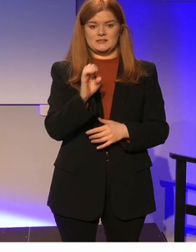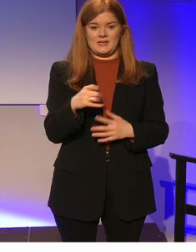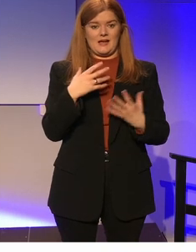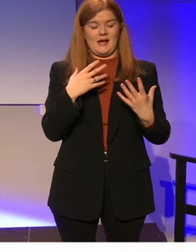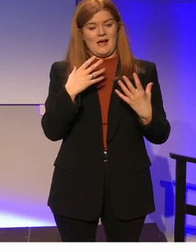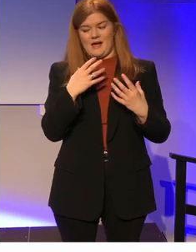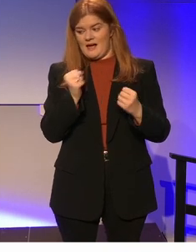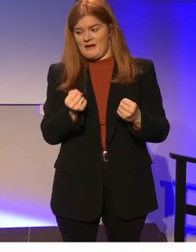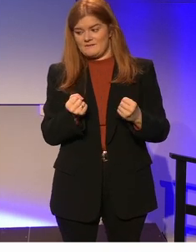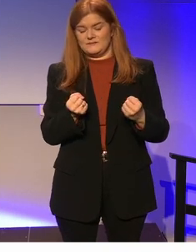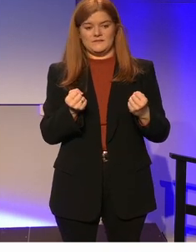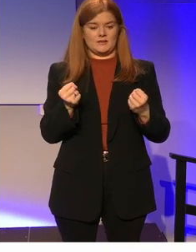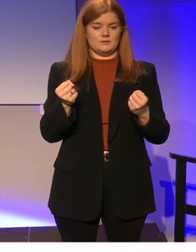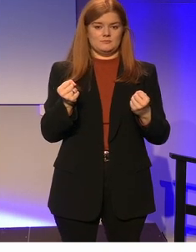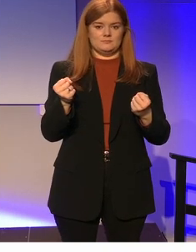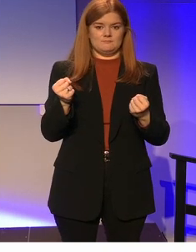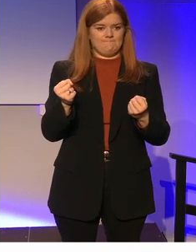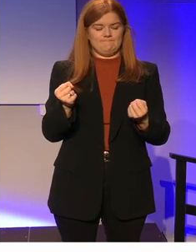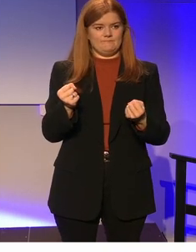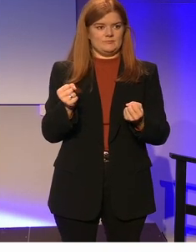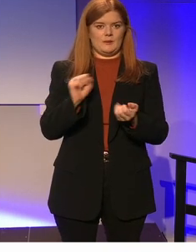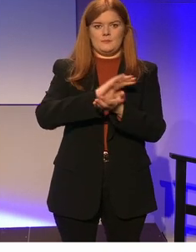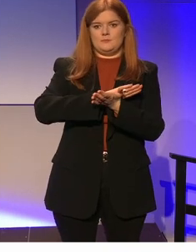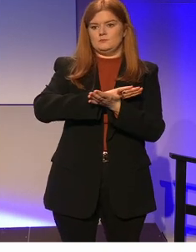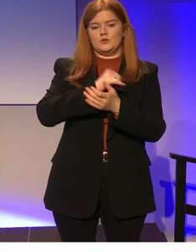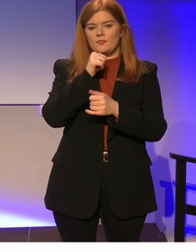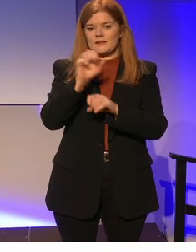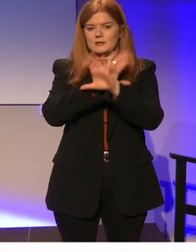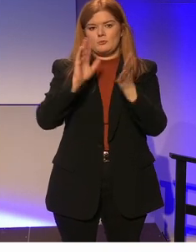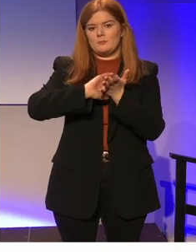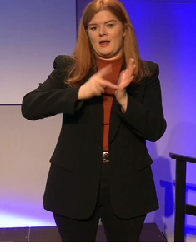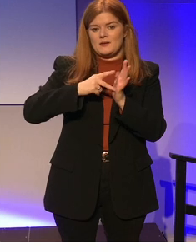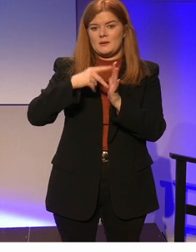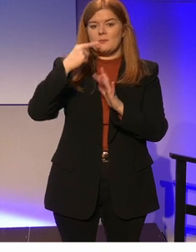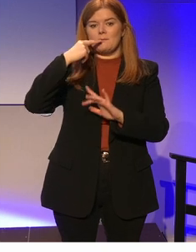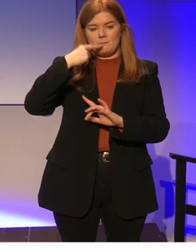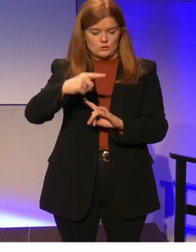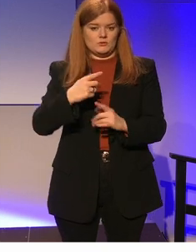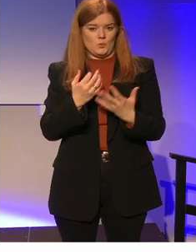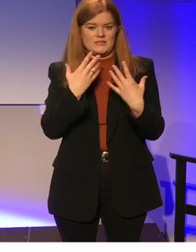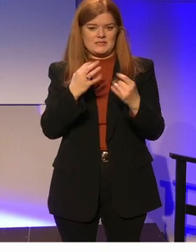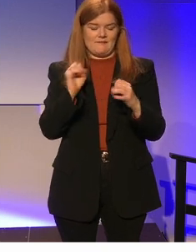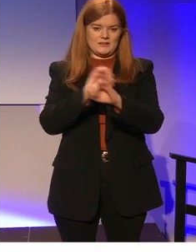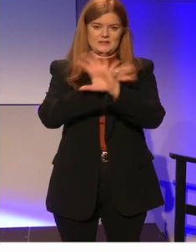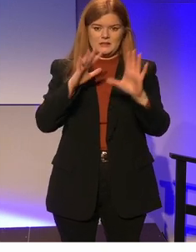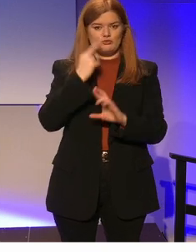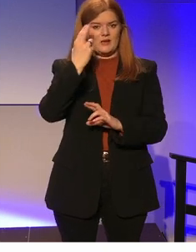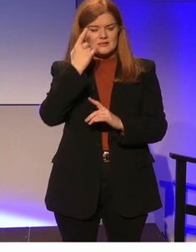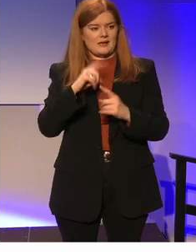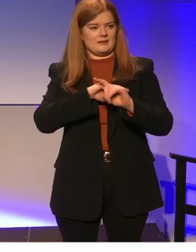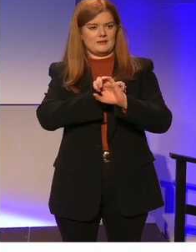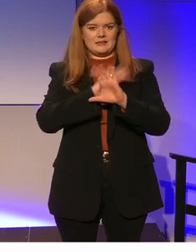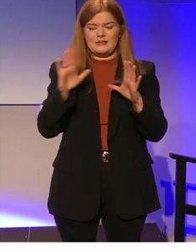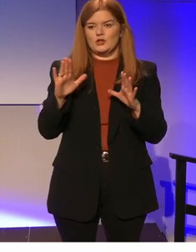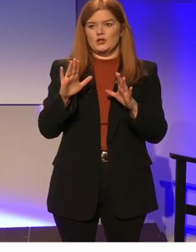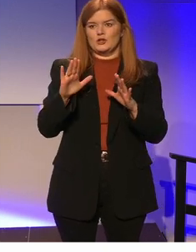had a tabula rasa or a blank canvas. However, it was one underpinned by the distinctive features that